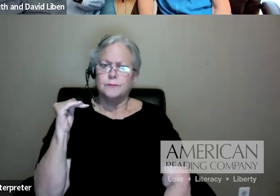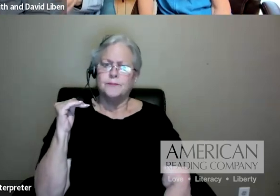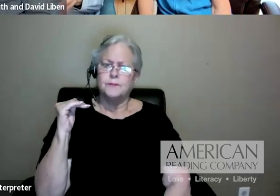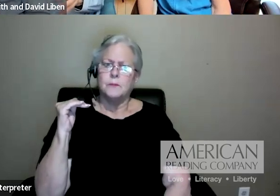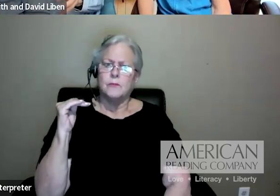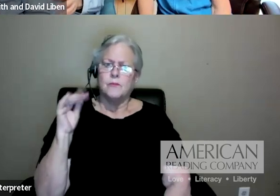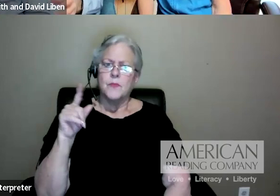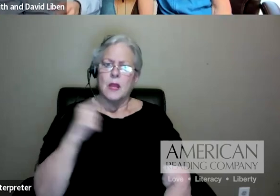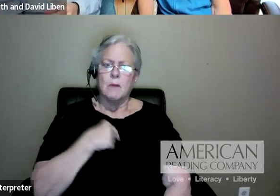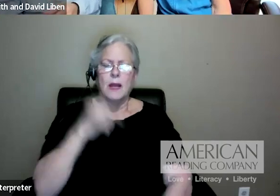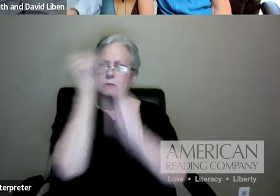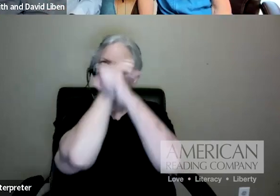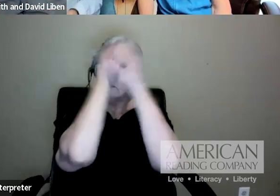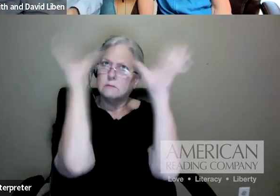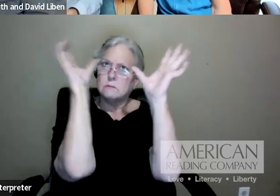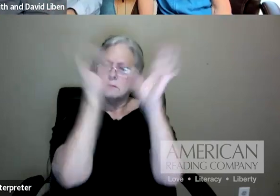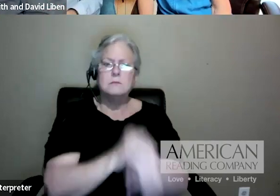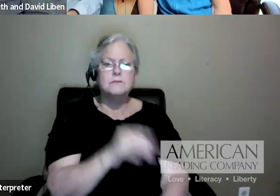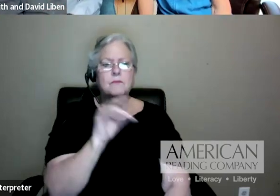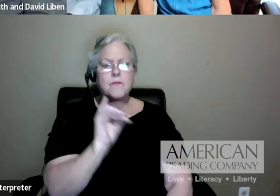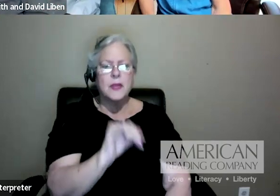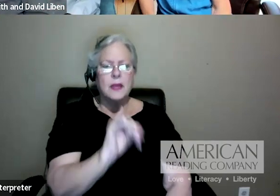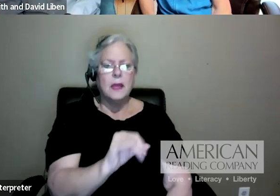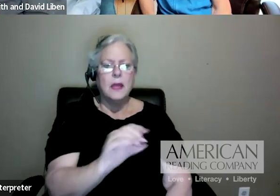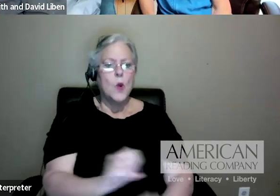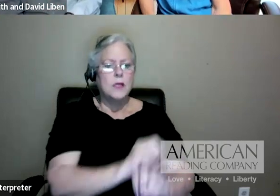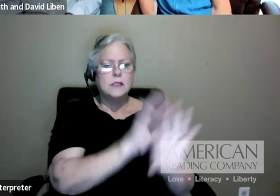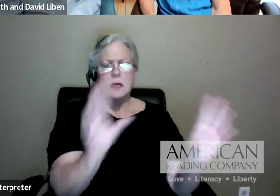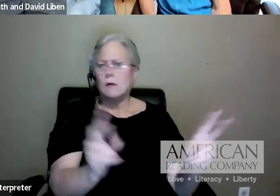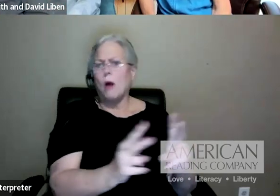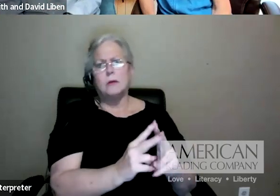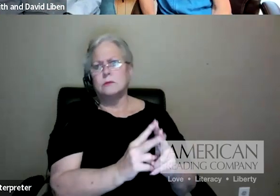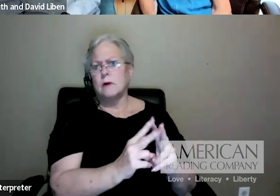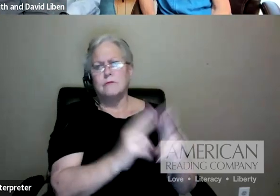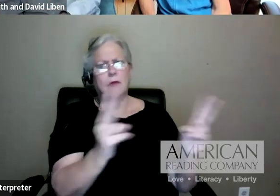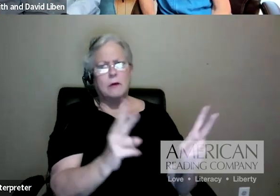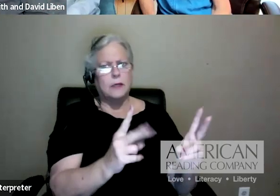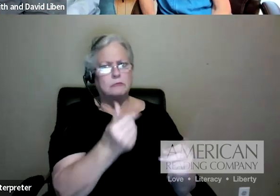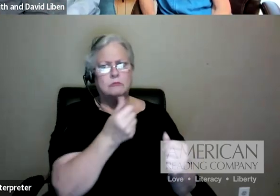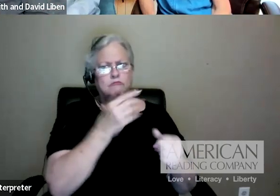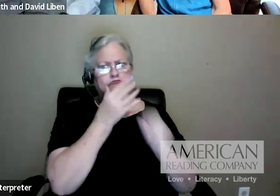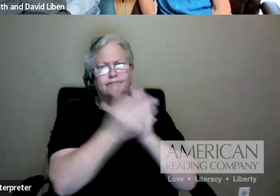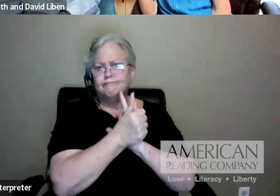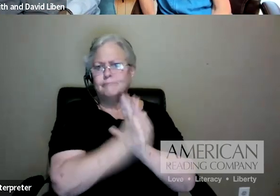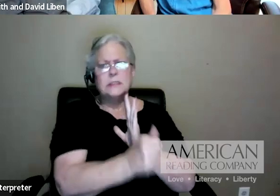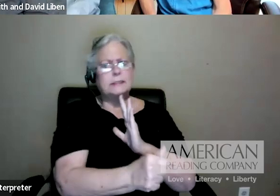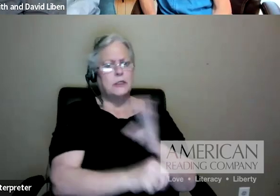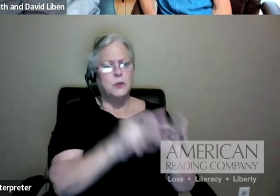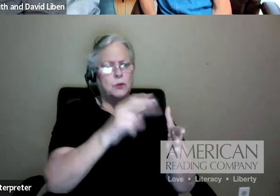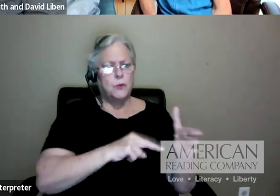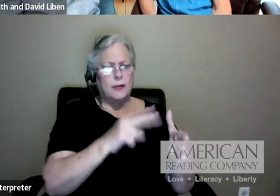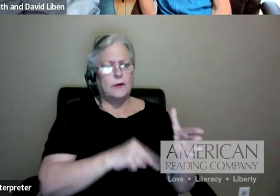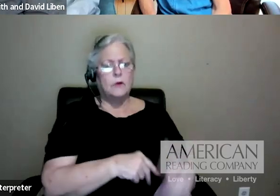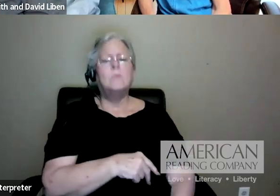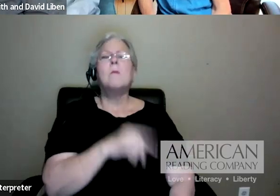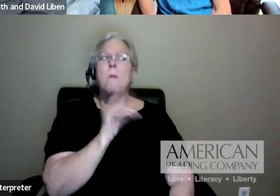I'm getting a picture in my mind. And he was clearly a very superior reader and she was not. No, she was struggling. And I asked him